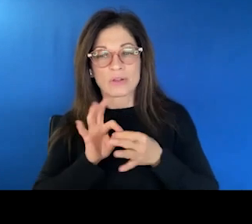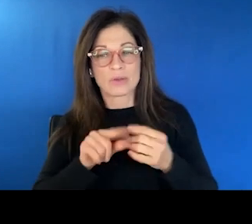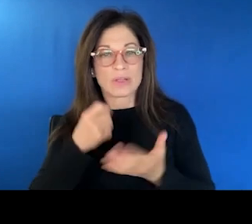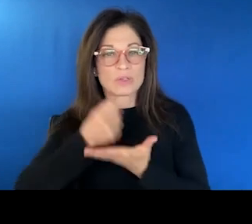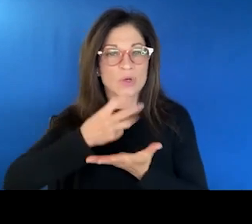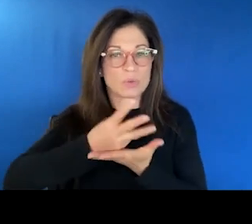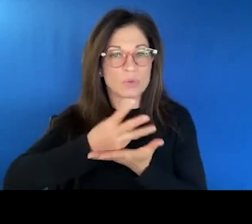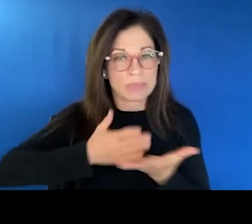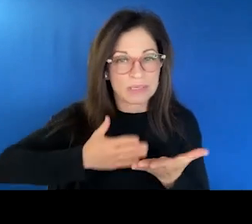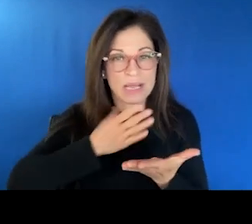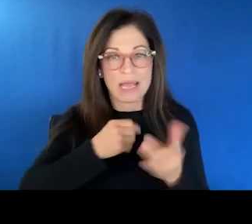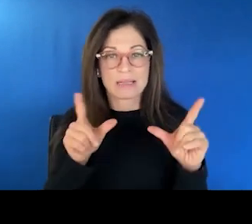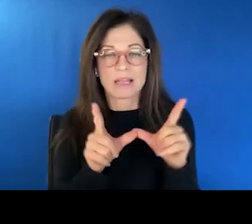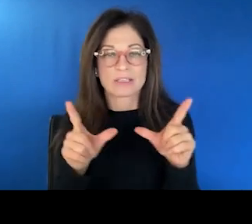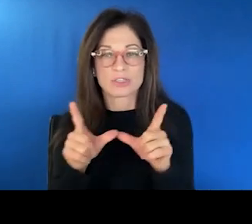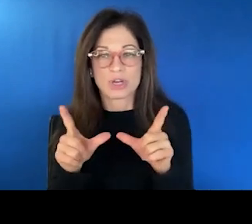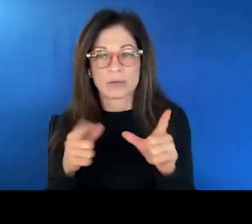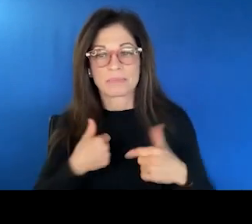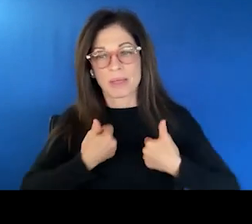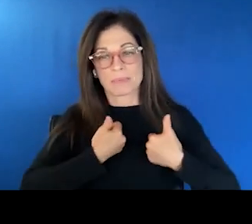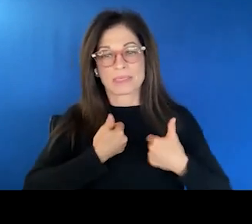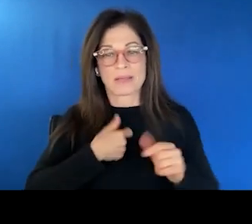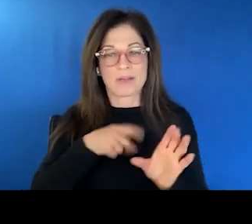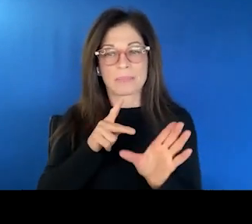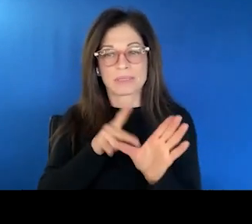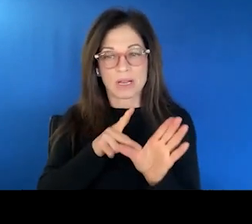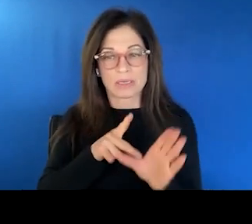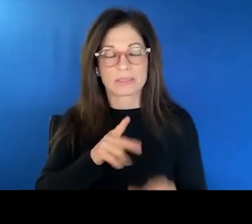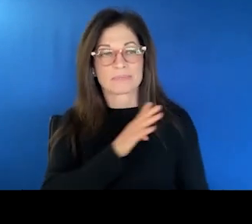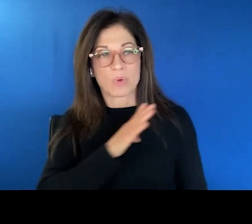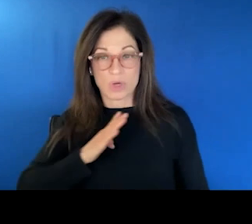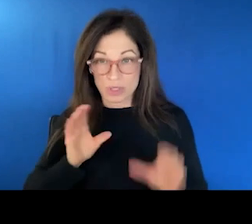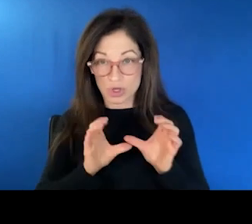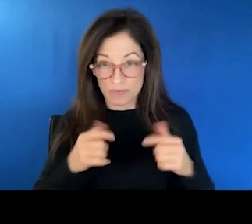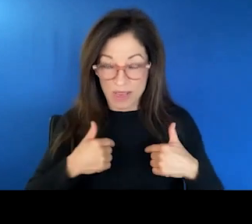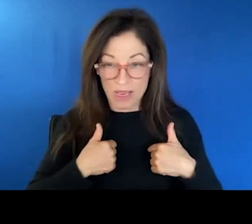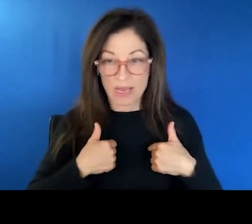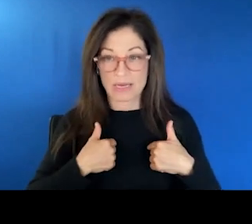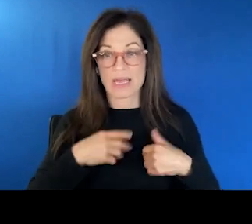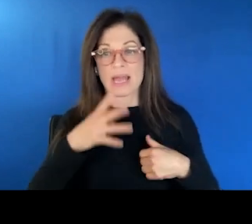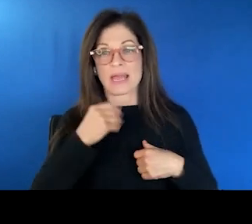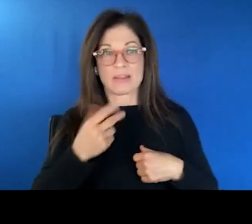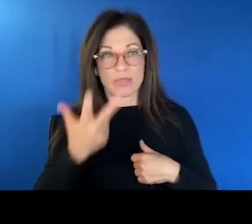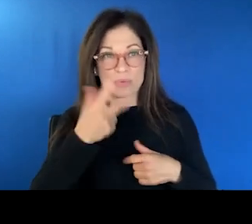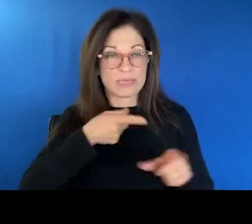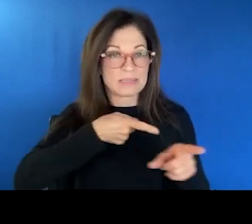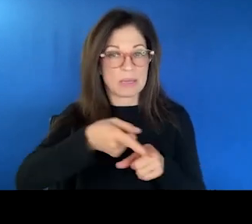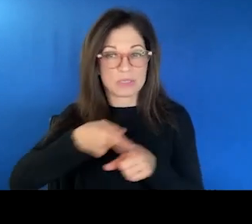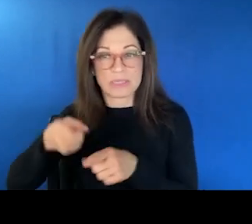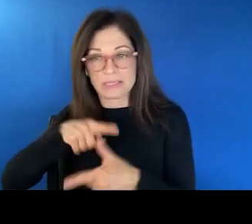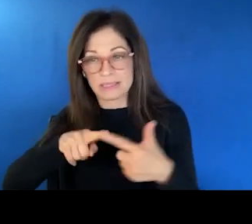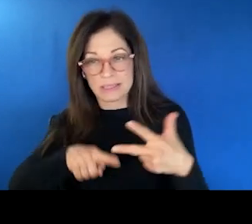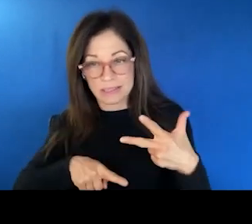licensure. And, um, I'm a psychiatrist. I'm board certified and in three specialties. And I,